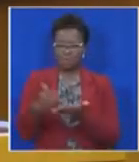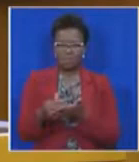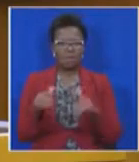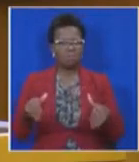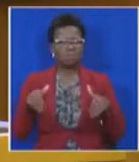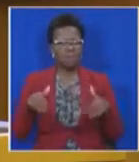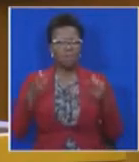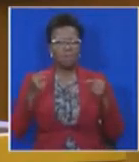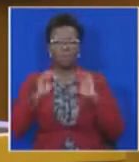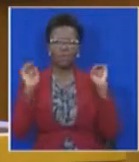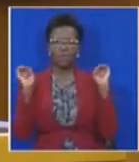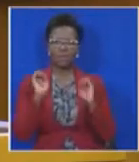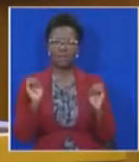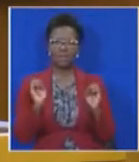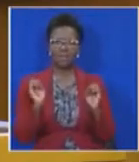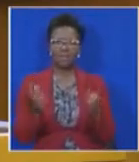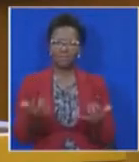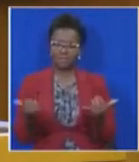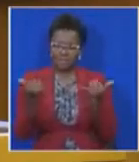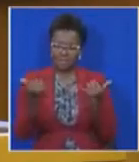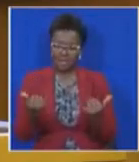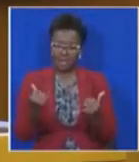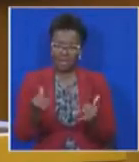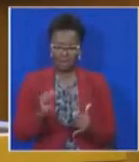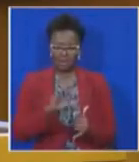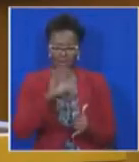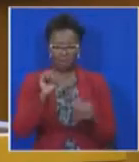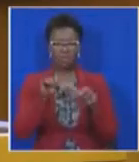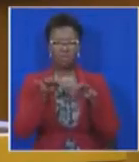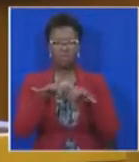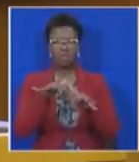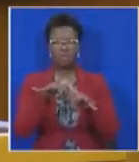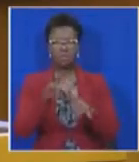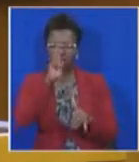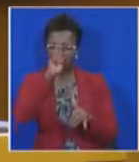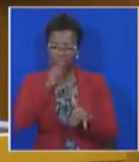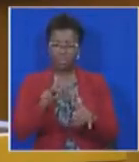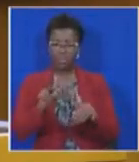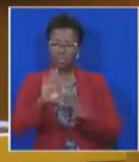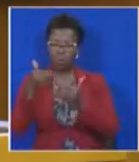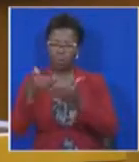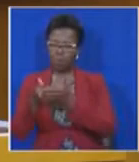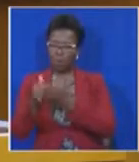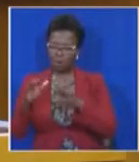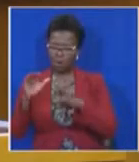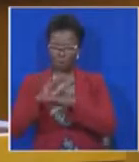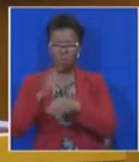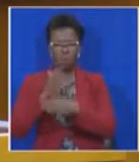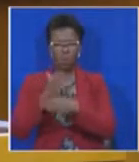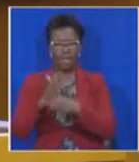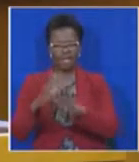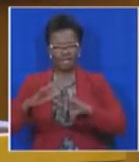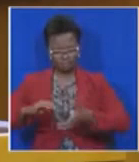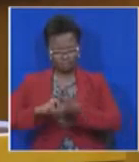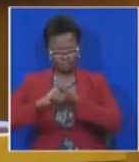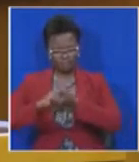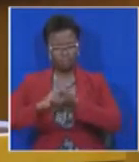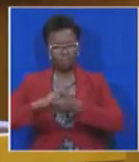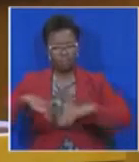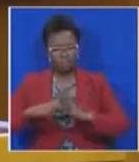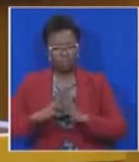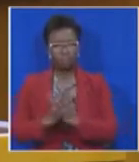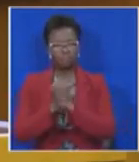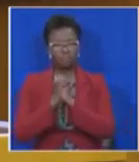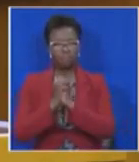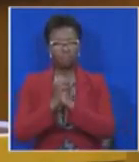The time has come, dear fellow citizens, for us to form a united front, a united